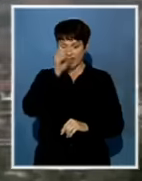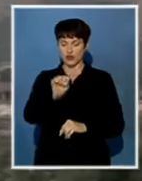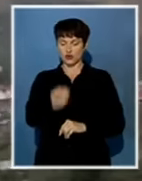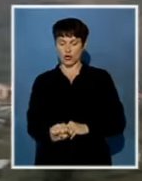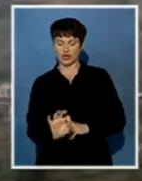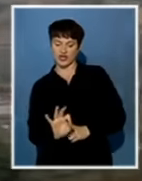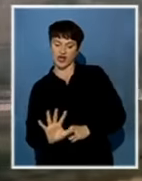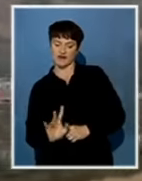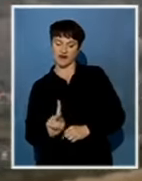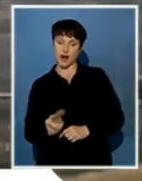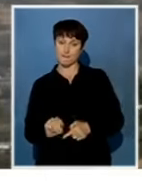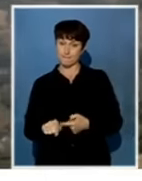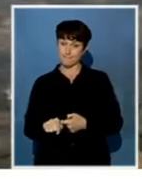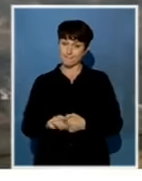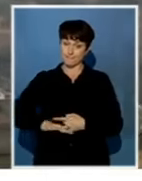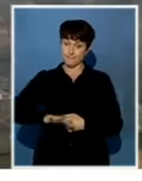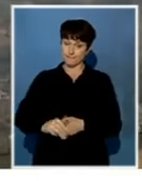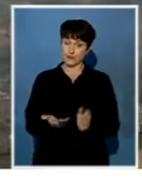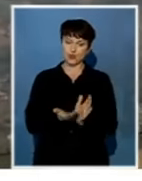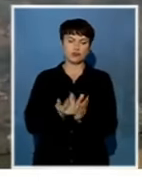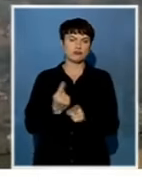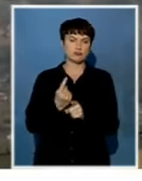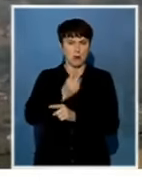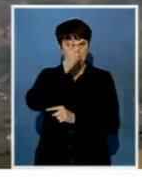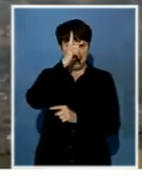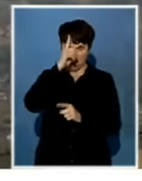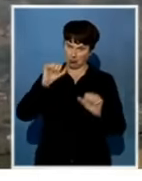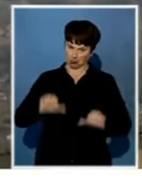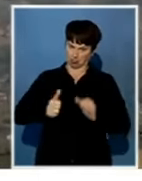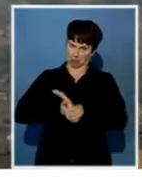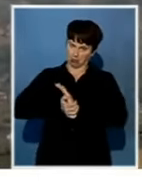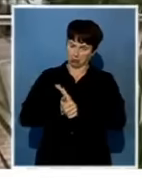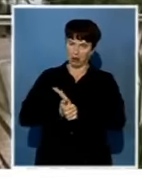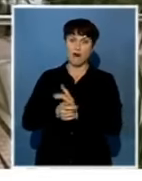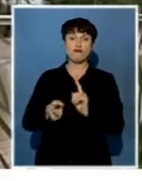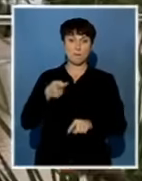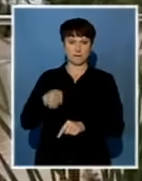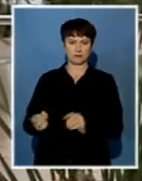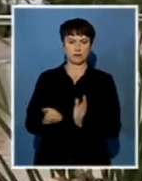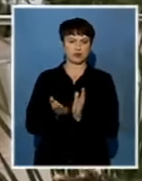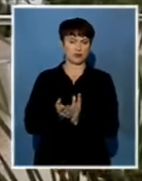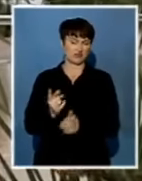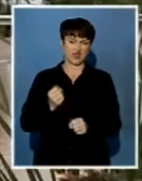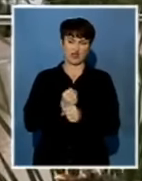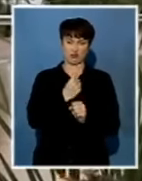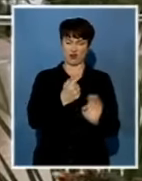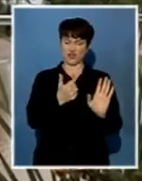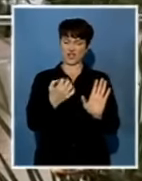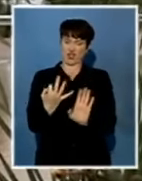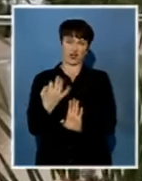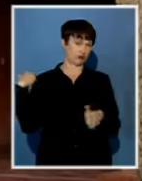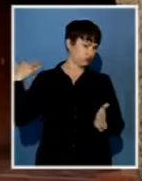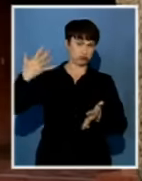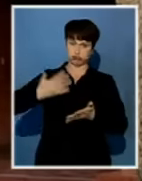The has been synonymous with black excellence for 163 years. Adams College